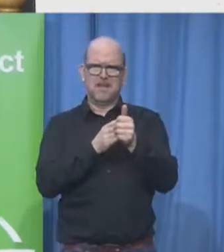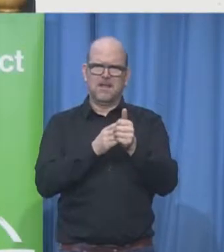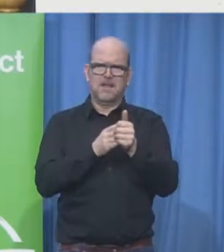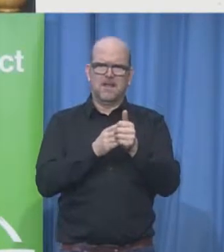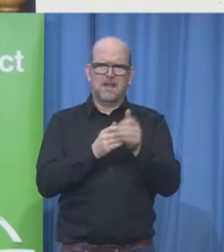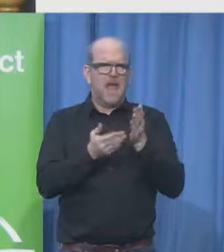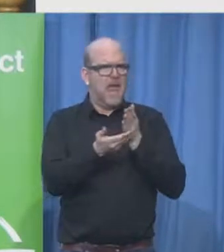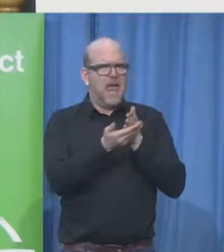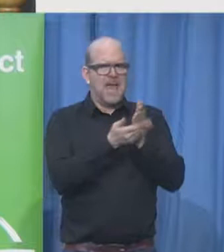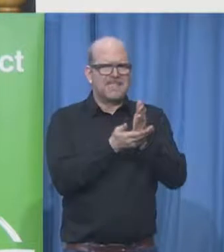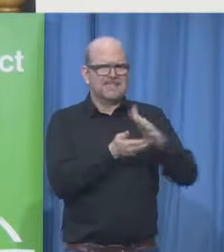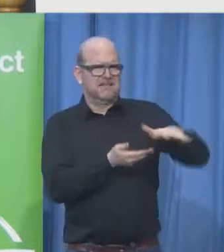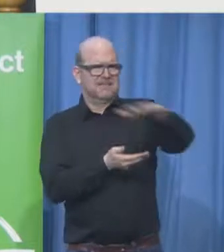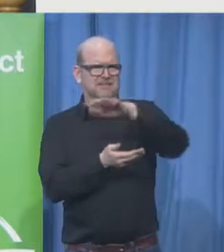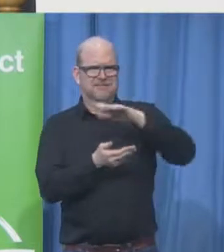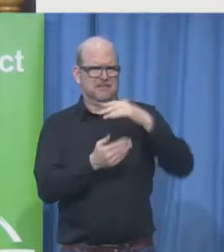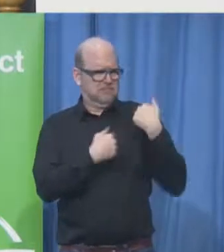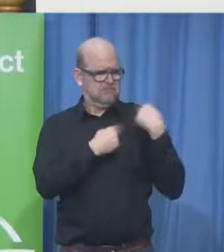others